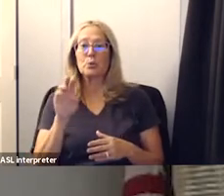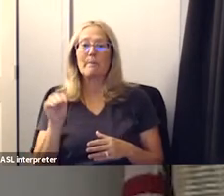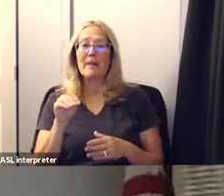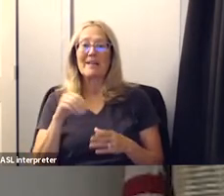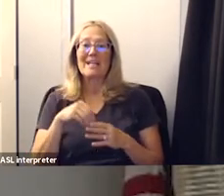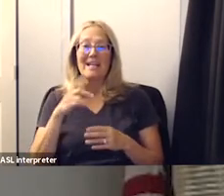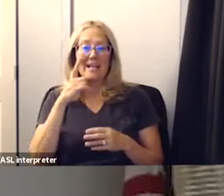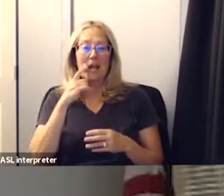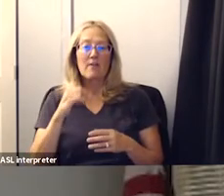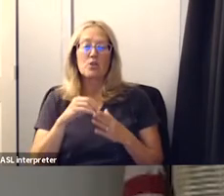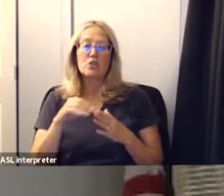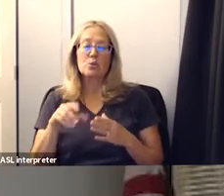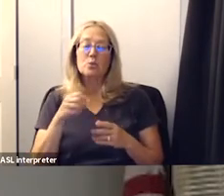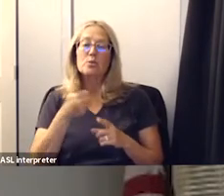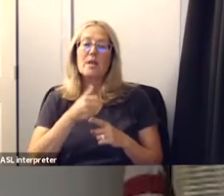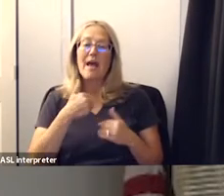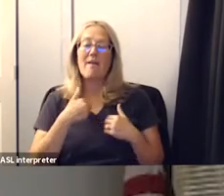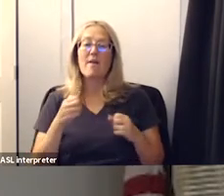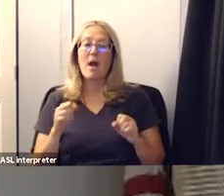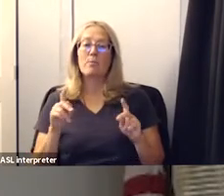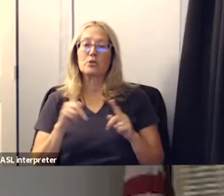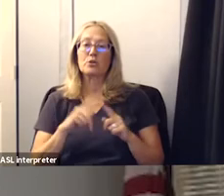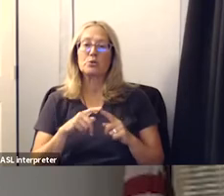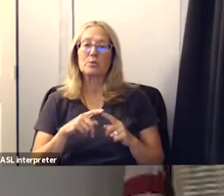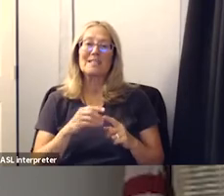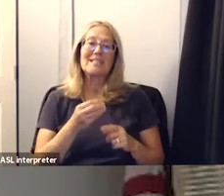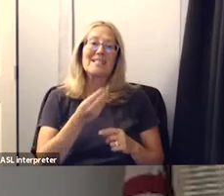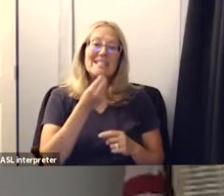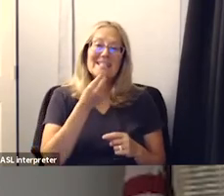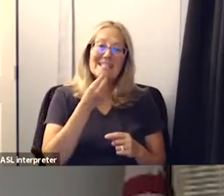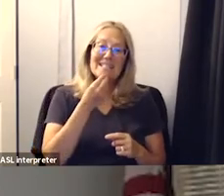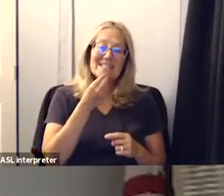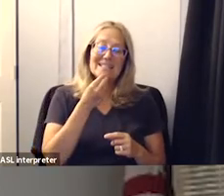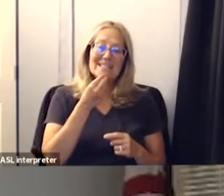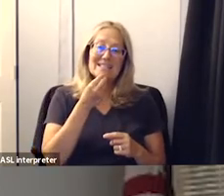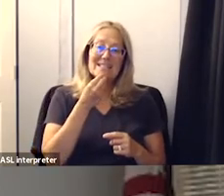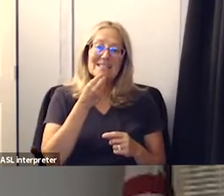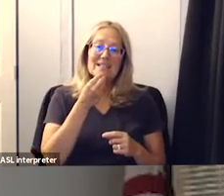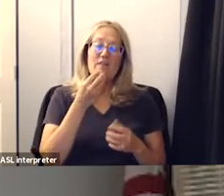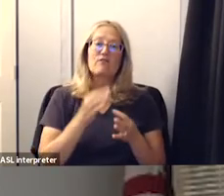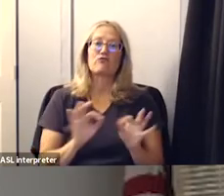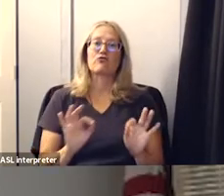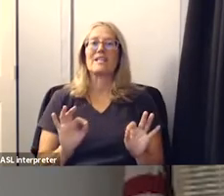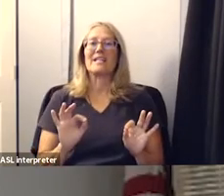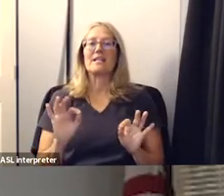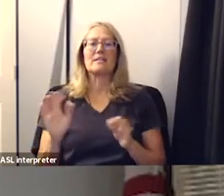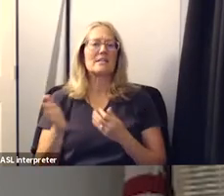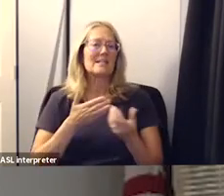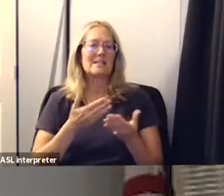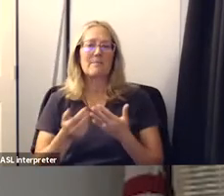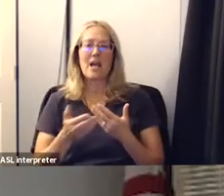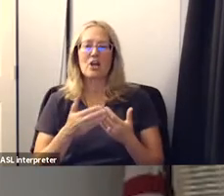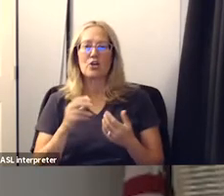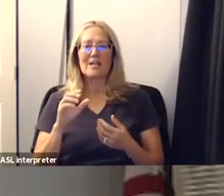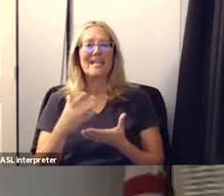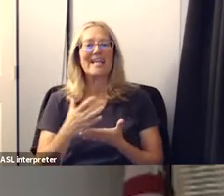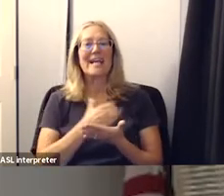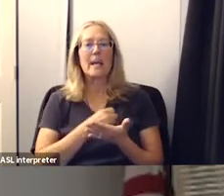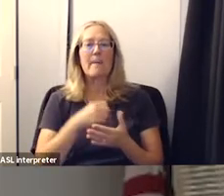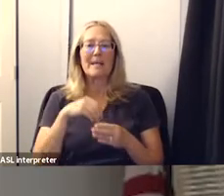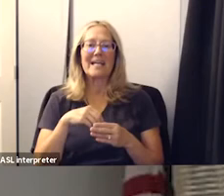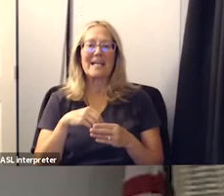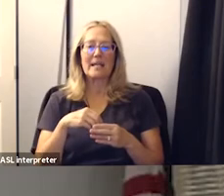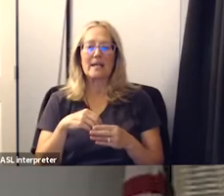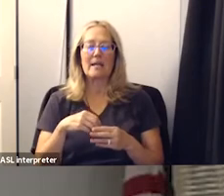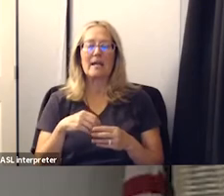california will have the opportunity to eat meals school meals for free regardless of their family's income in the coming